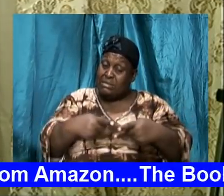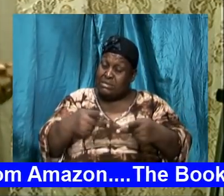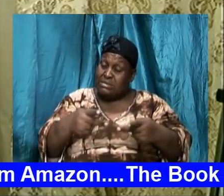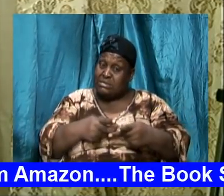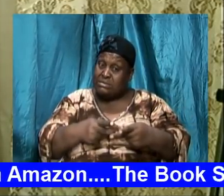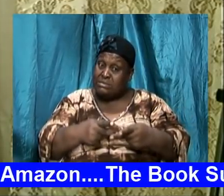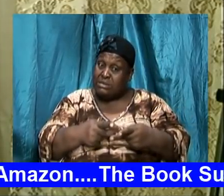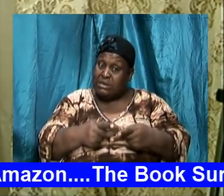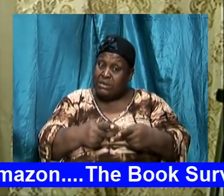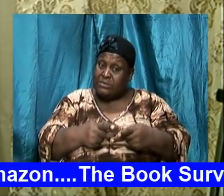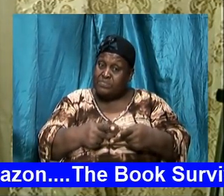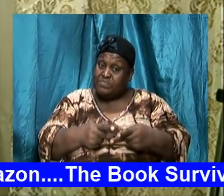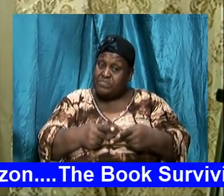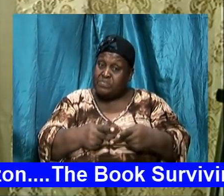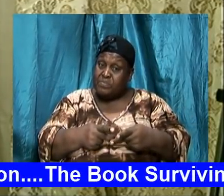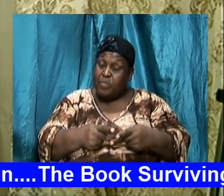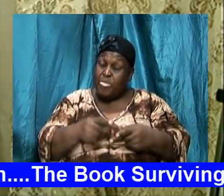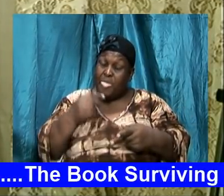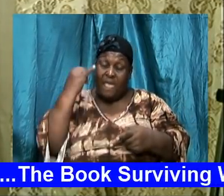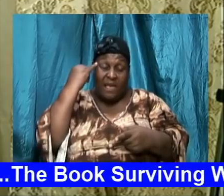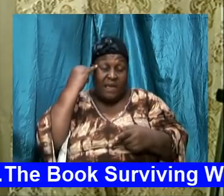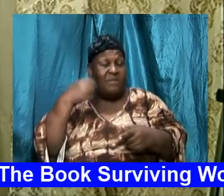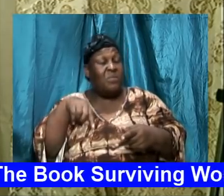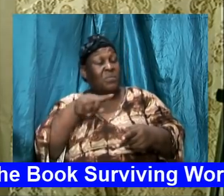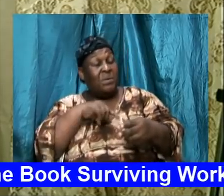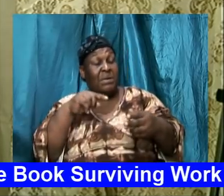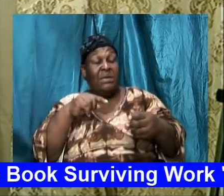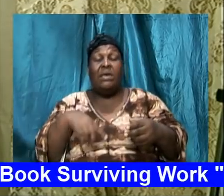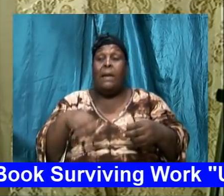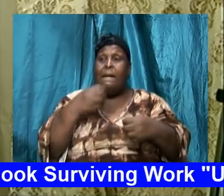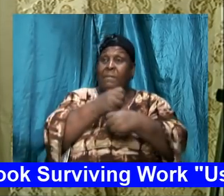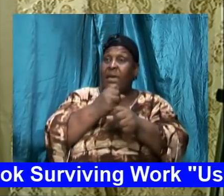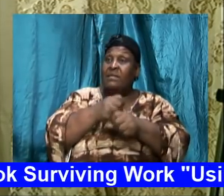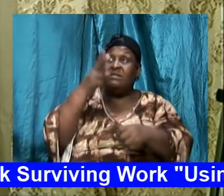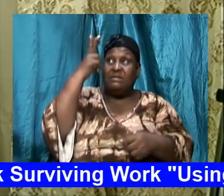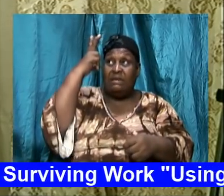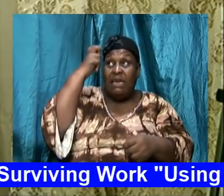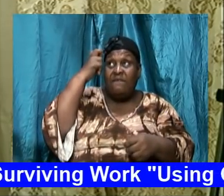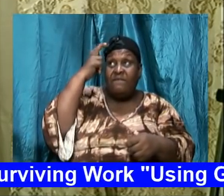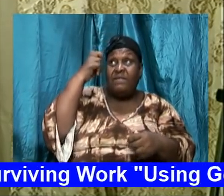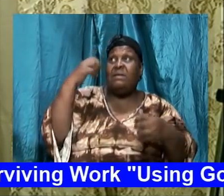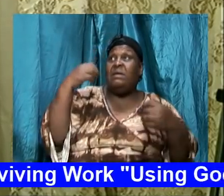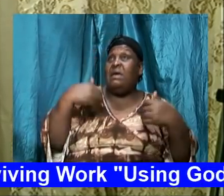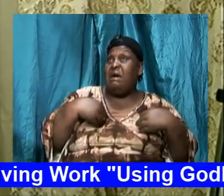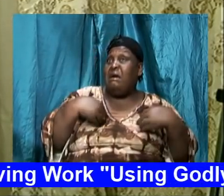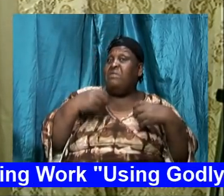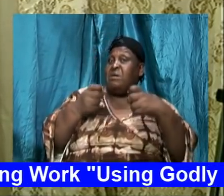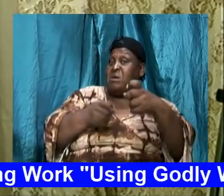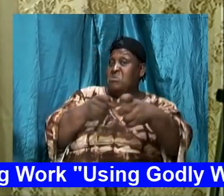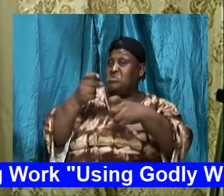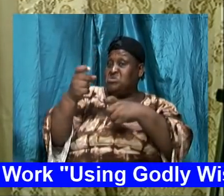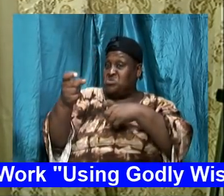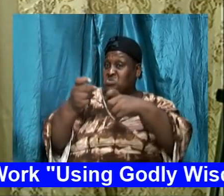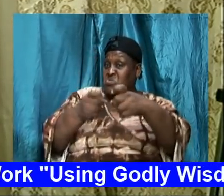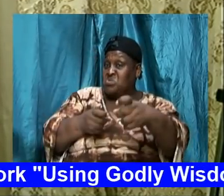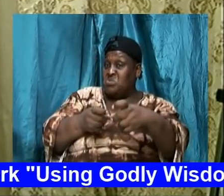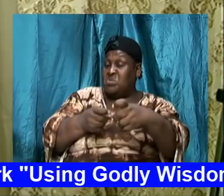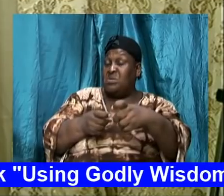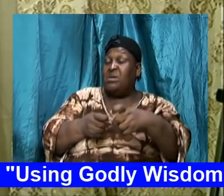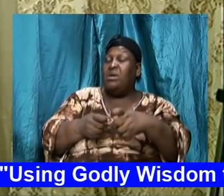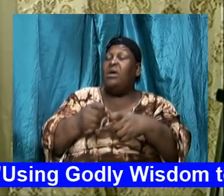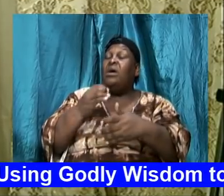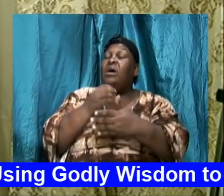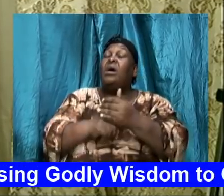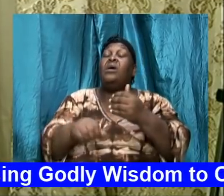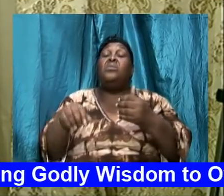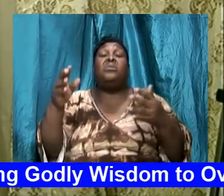to have the preeminence or we can, by virtue of this mind and what comes to this mind,